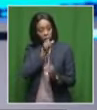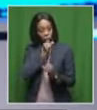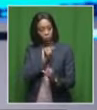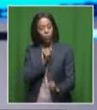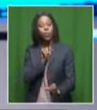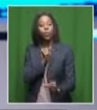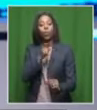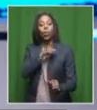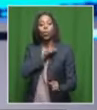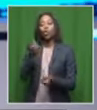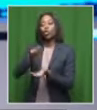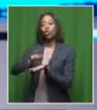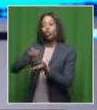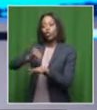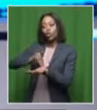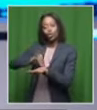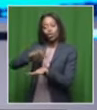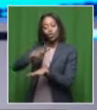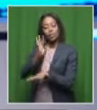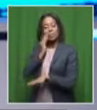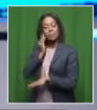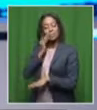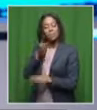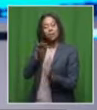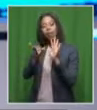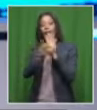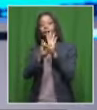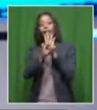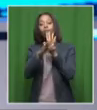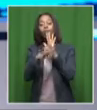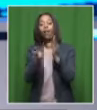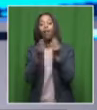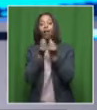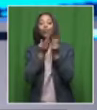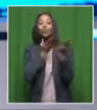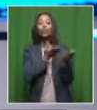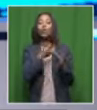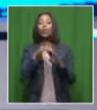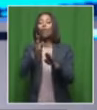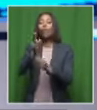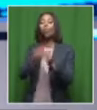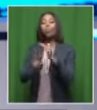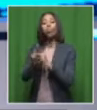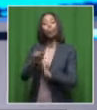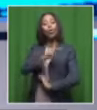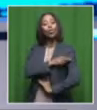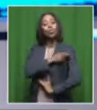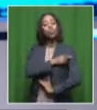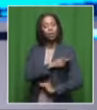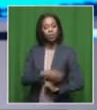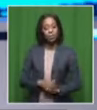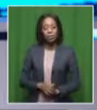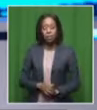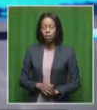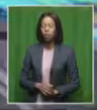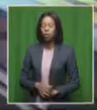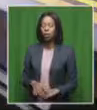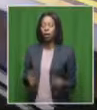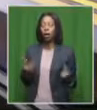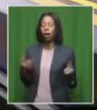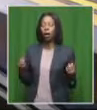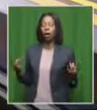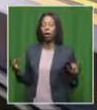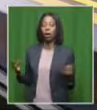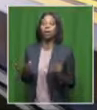bubbly, because the doctors have obviously seen these cases before he was a patient. I mean, that is so scary,